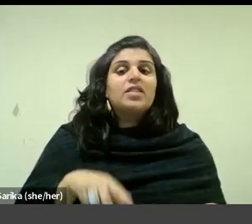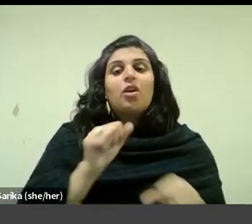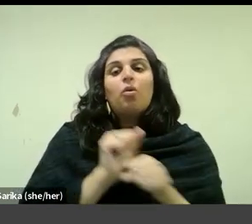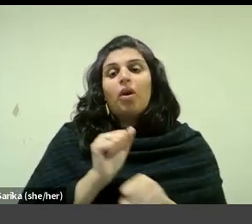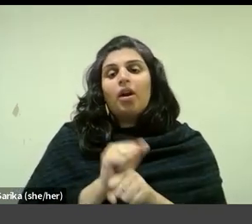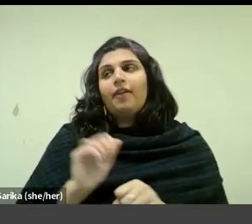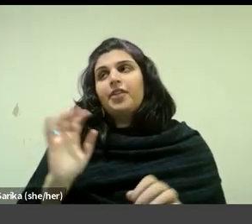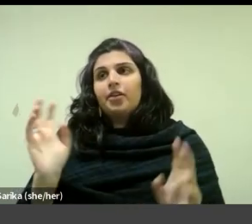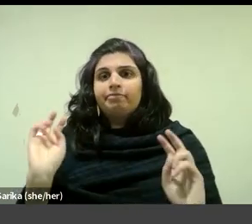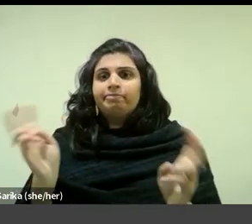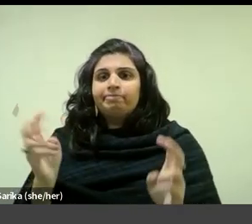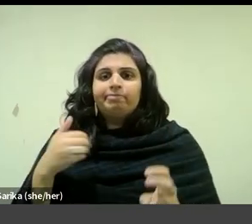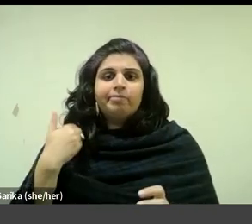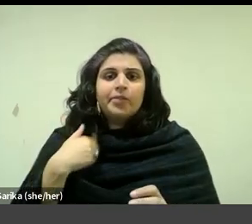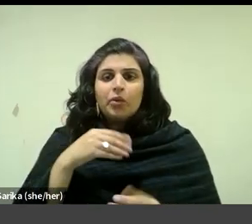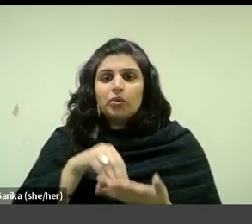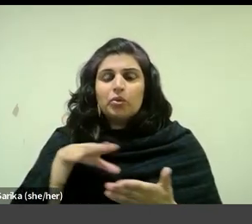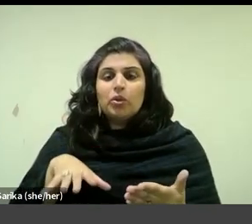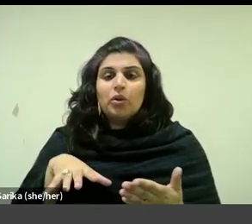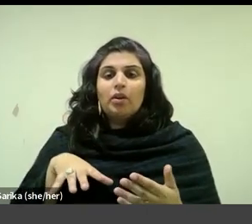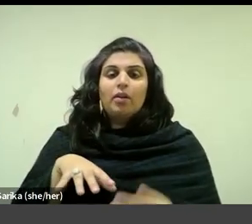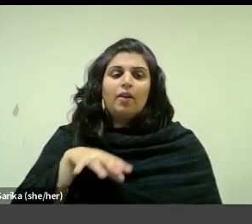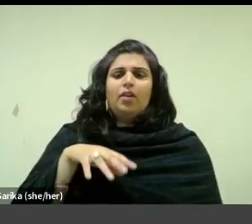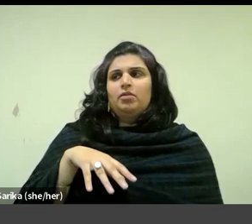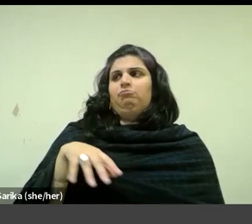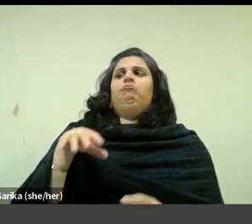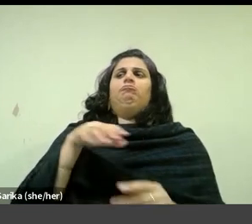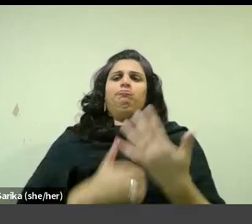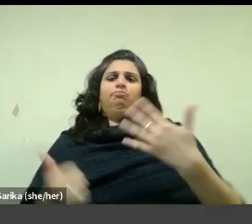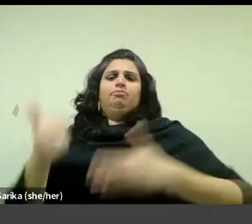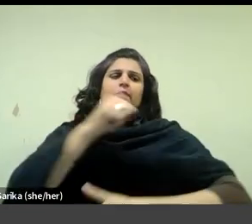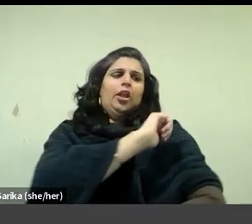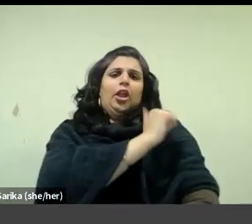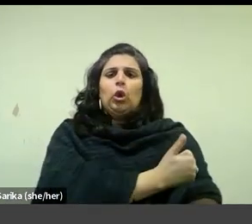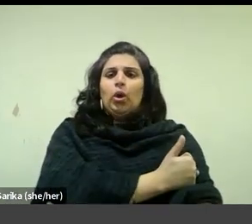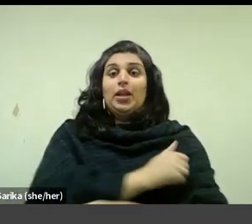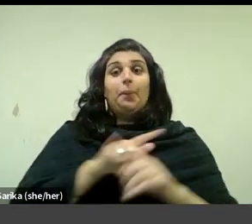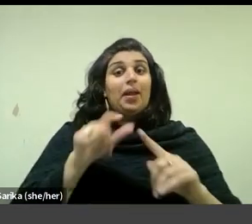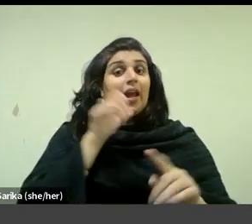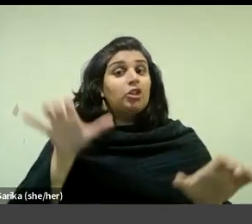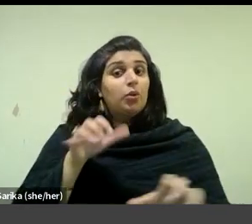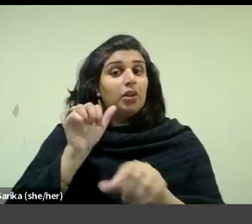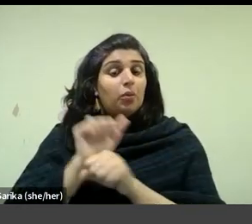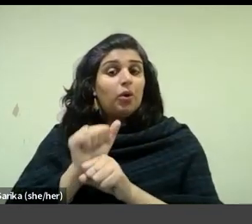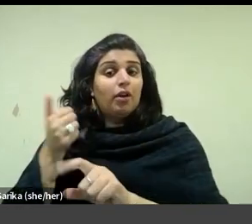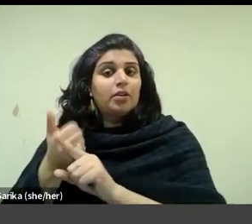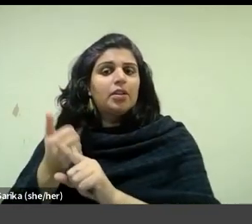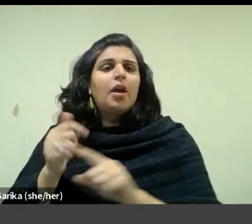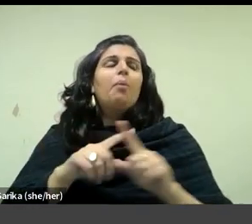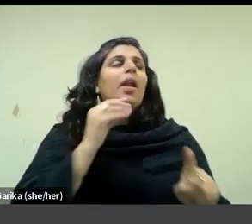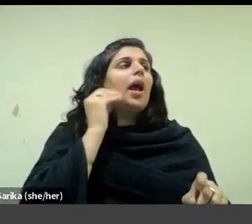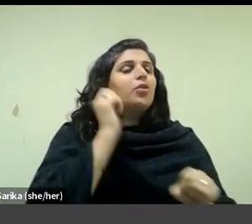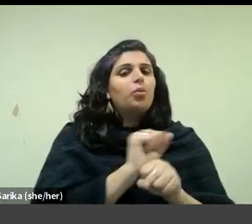fictional young students, the voice of authority but not the worker herself. But housework is not work